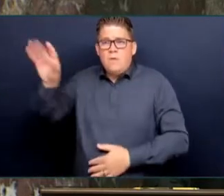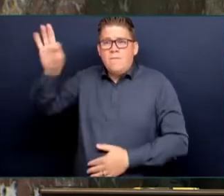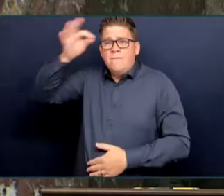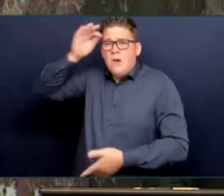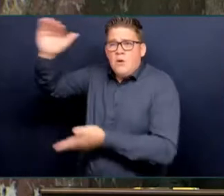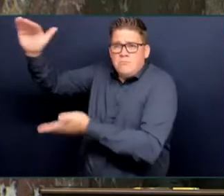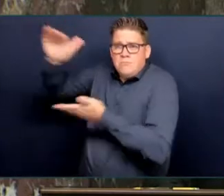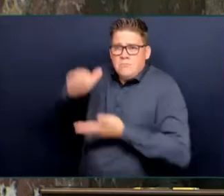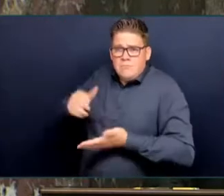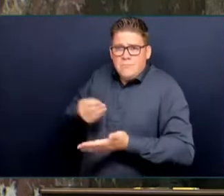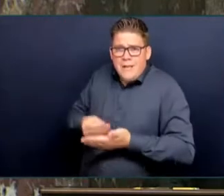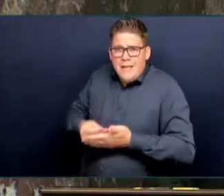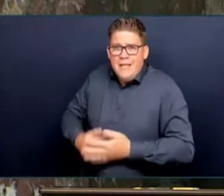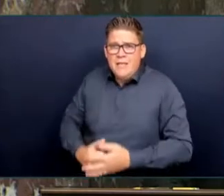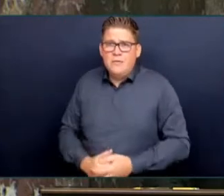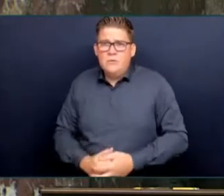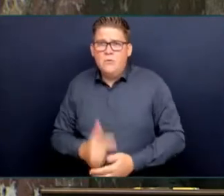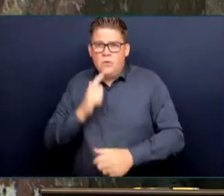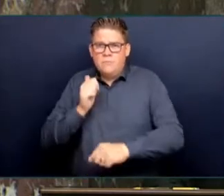We have brought back